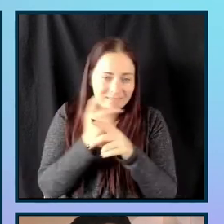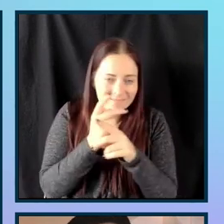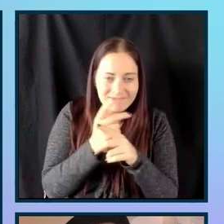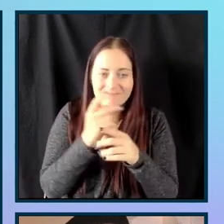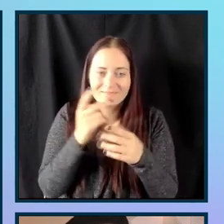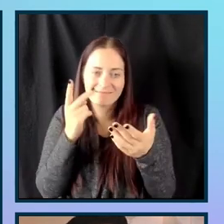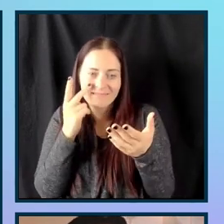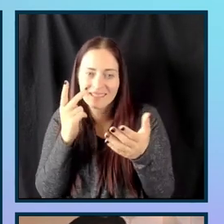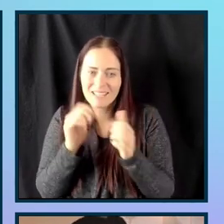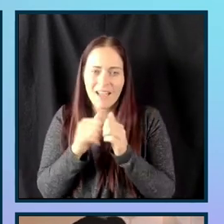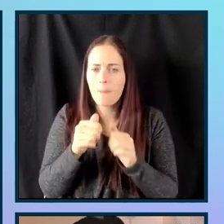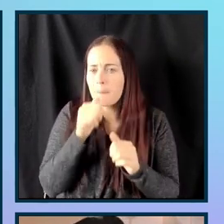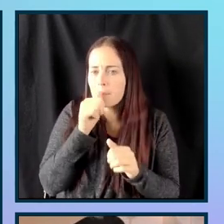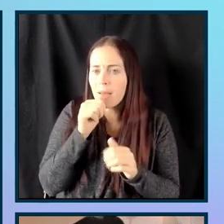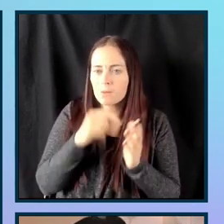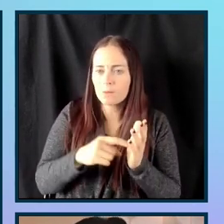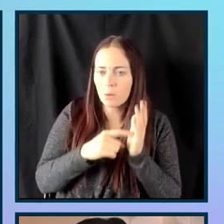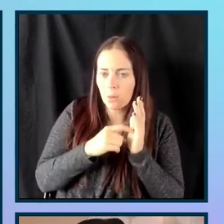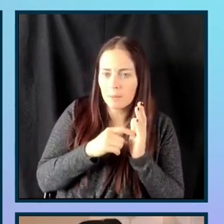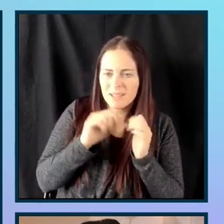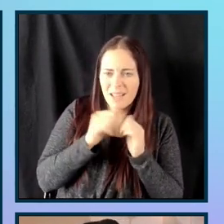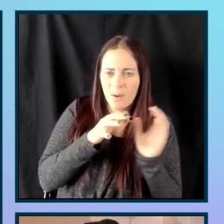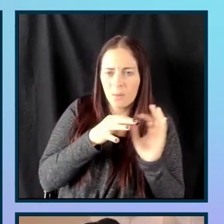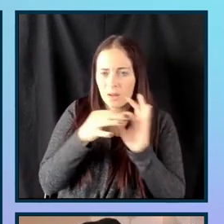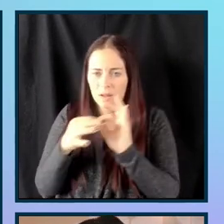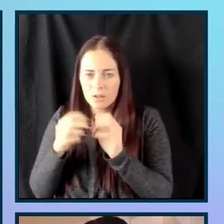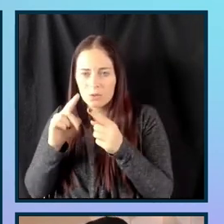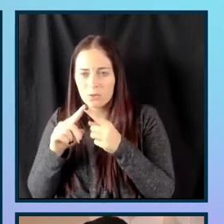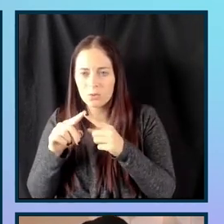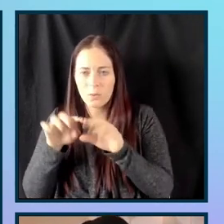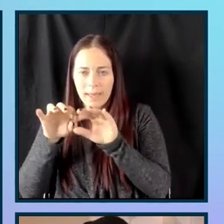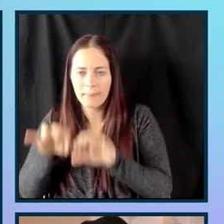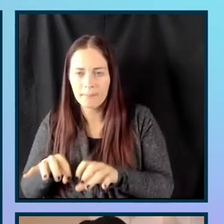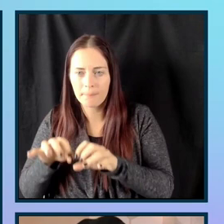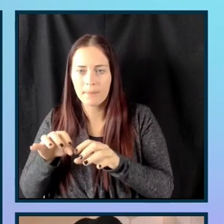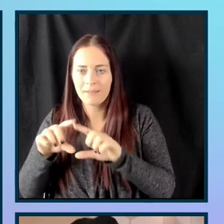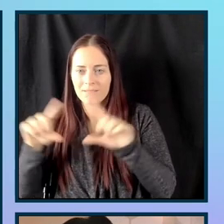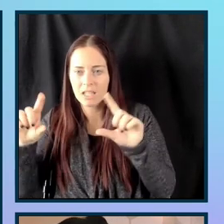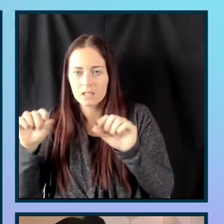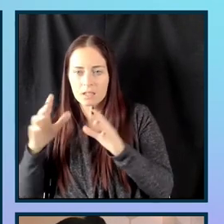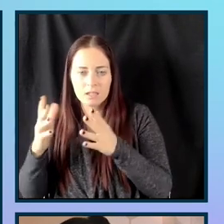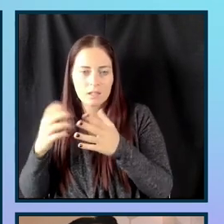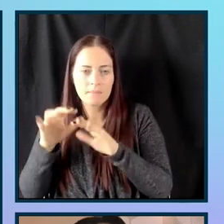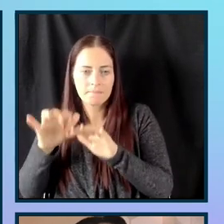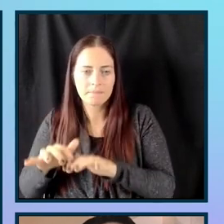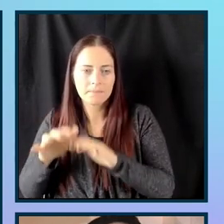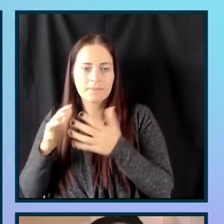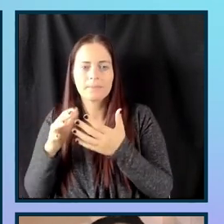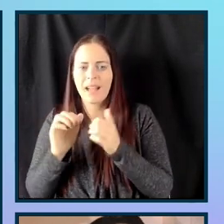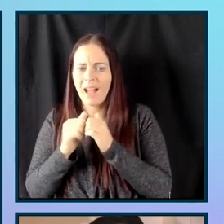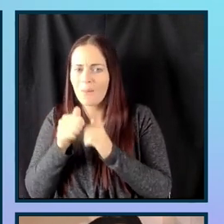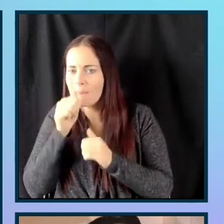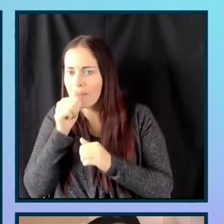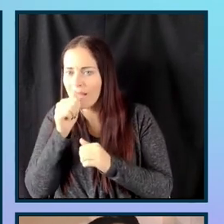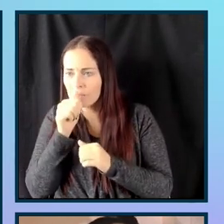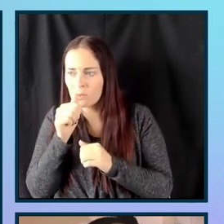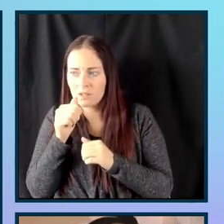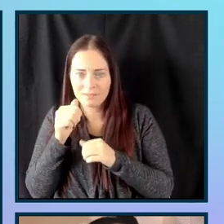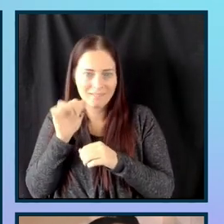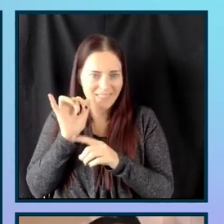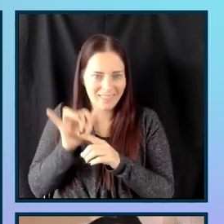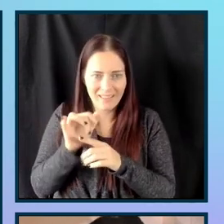password requirements are paired to the input fields. Look at how the errors for the password input fields are being announced